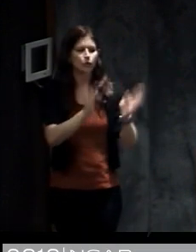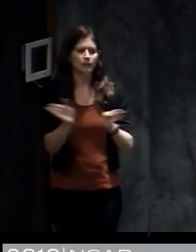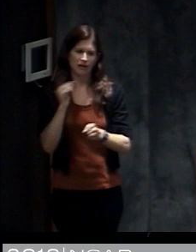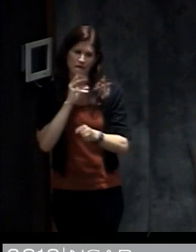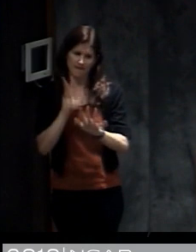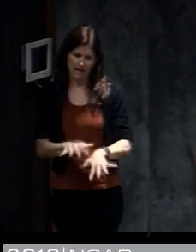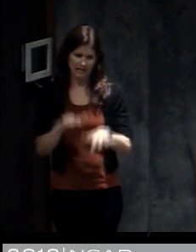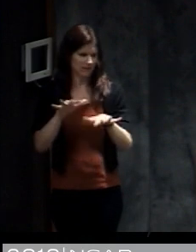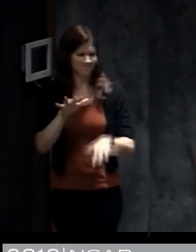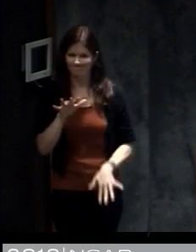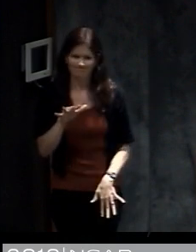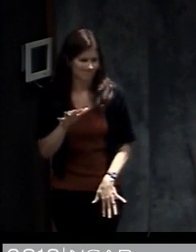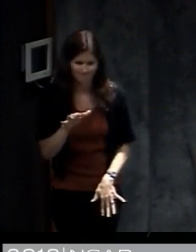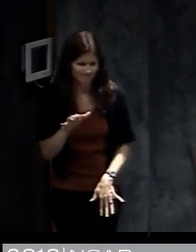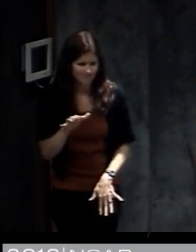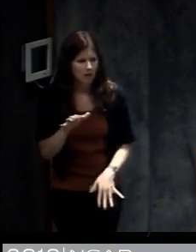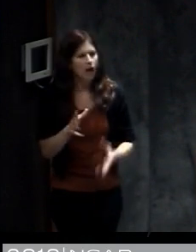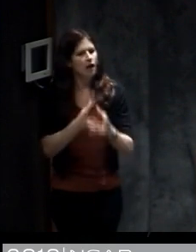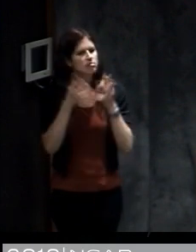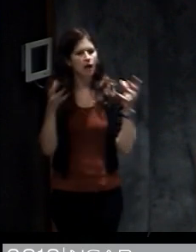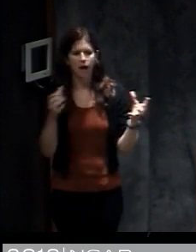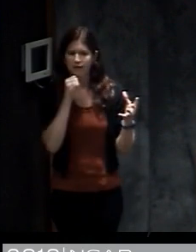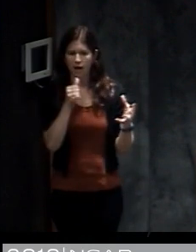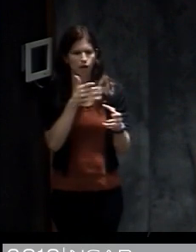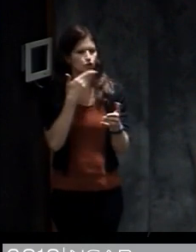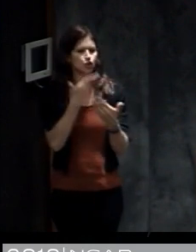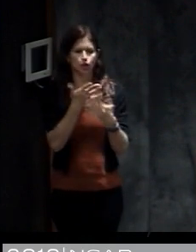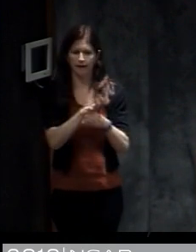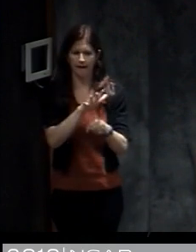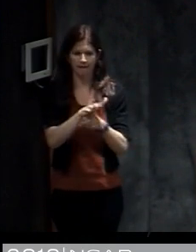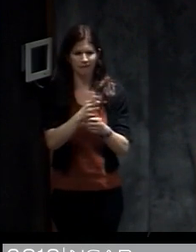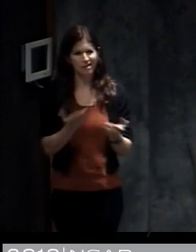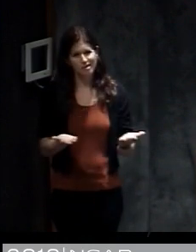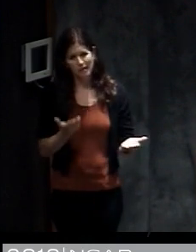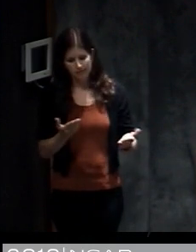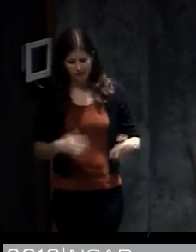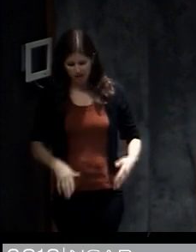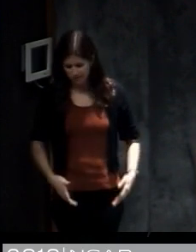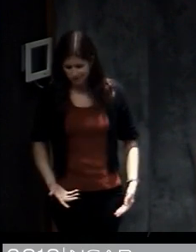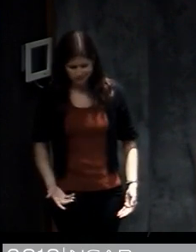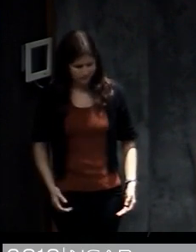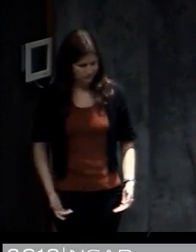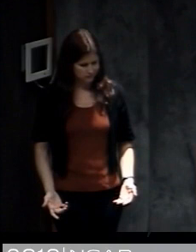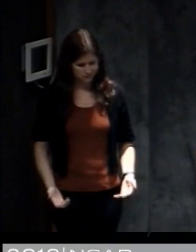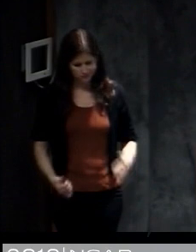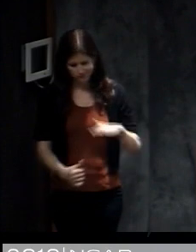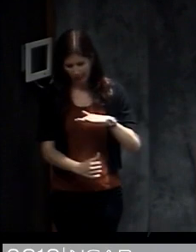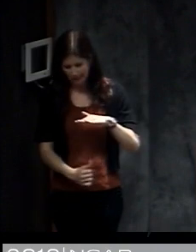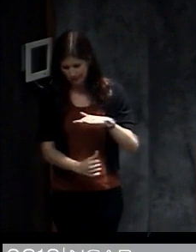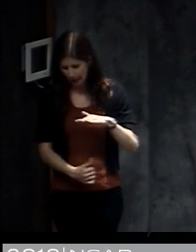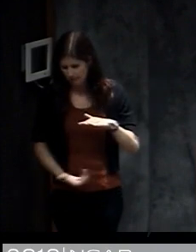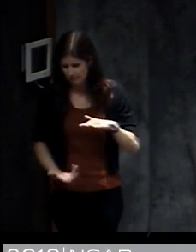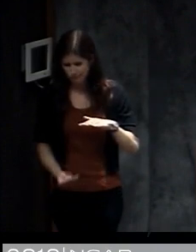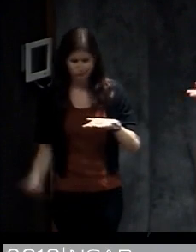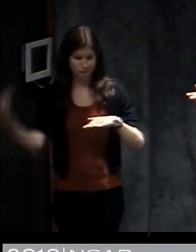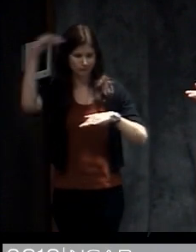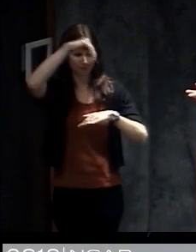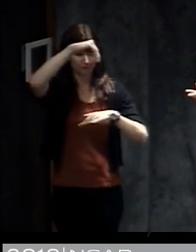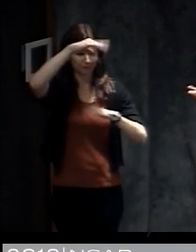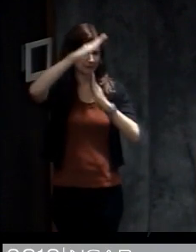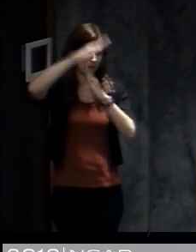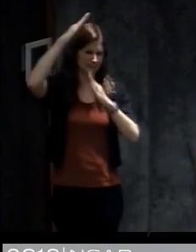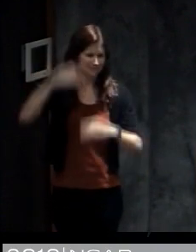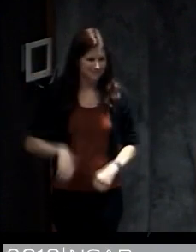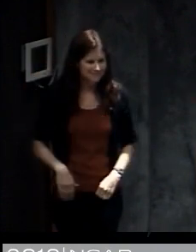flooding. And a lot of those said they didn't prepare adequately for flooding. So they might have taken something from the ground floor of their home and moved it up to the top of a